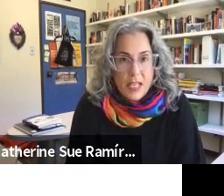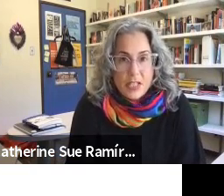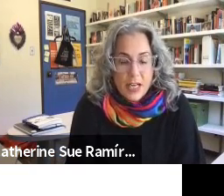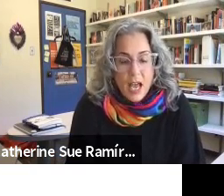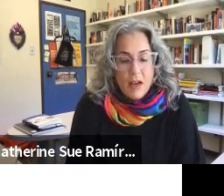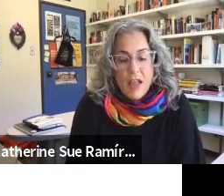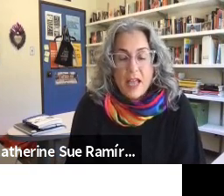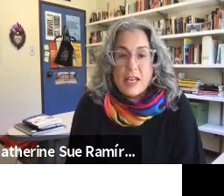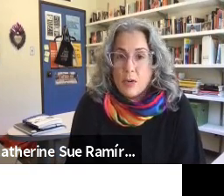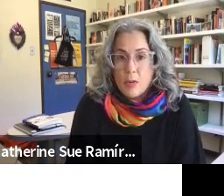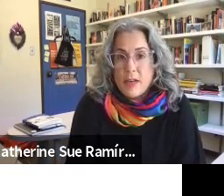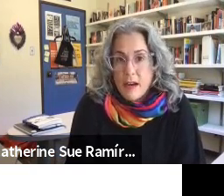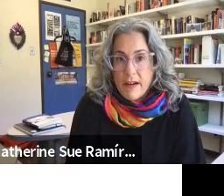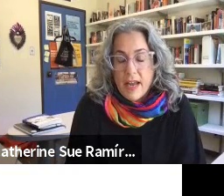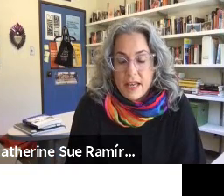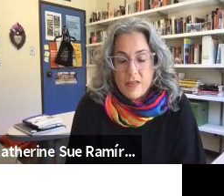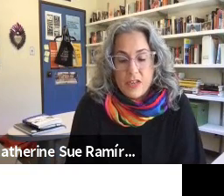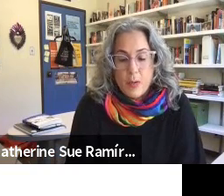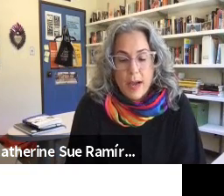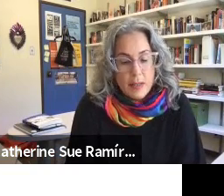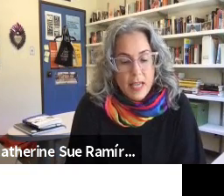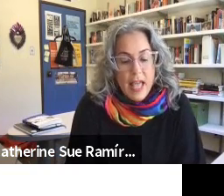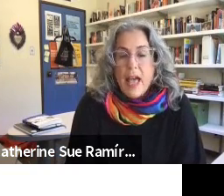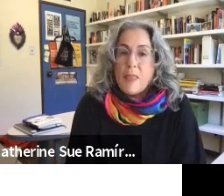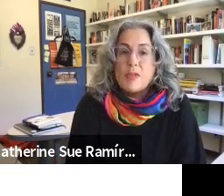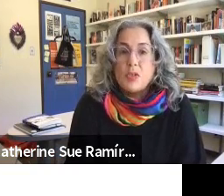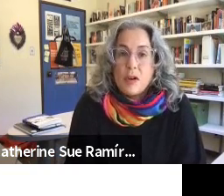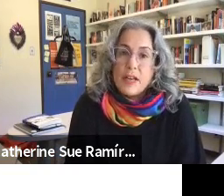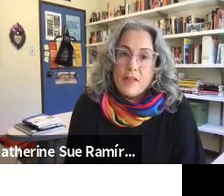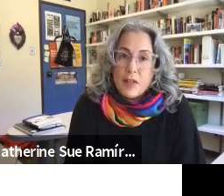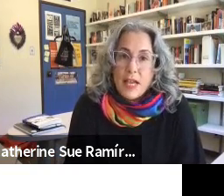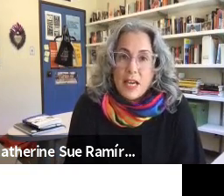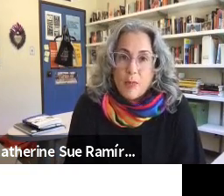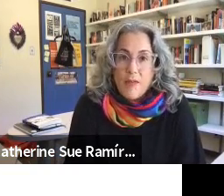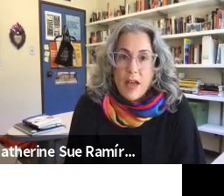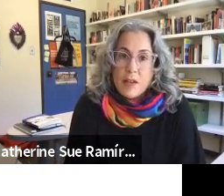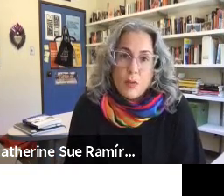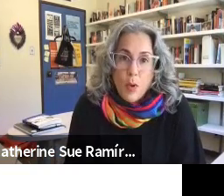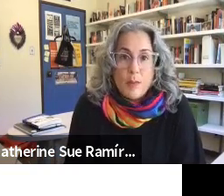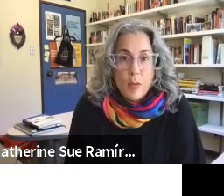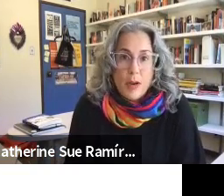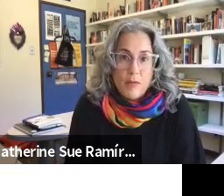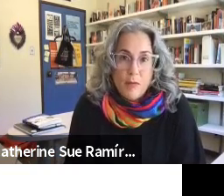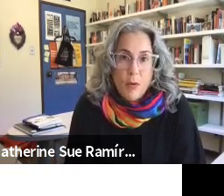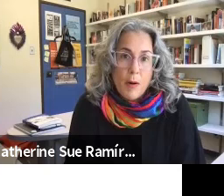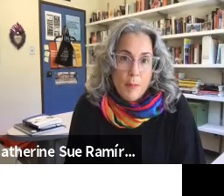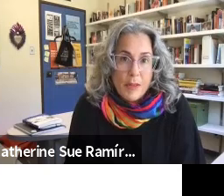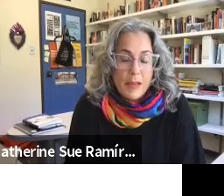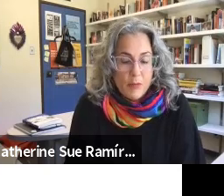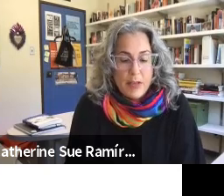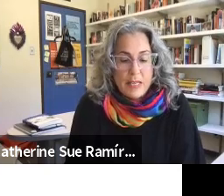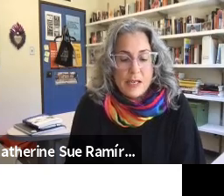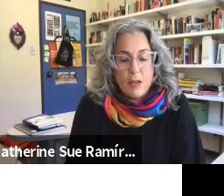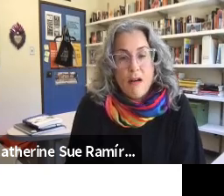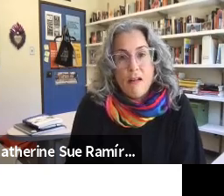gabriel valley of san gabriel valley of 1.4